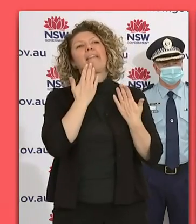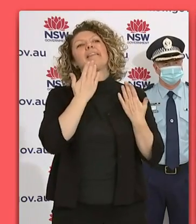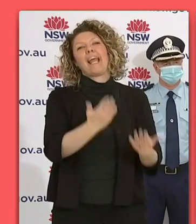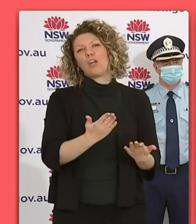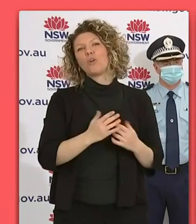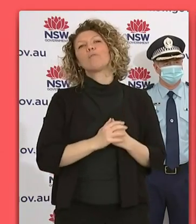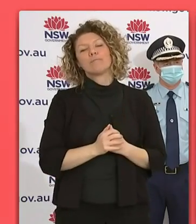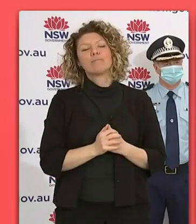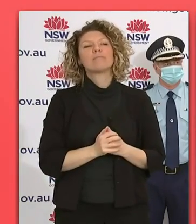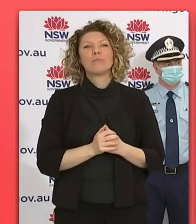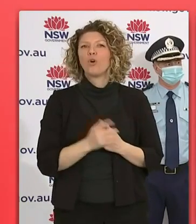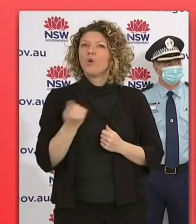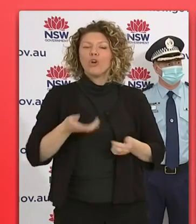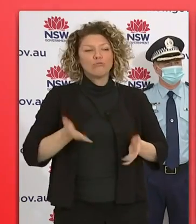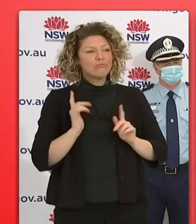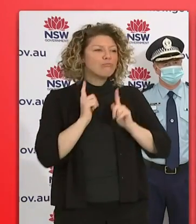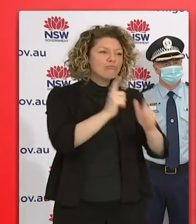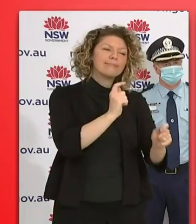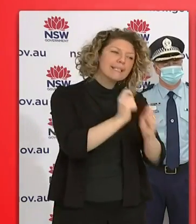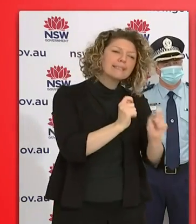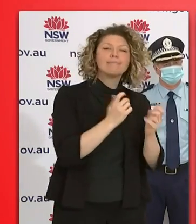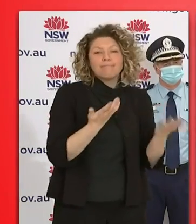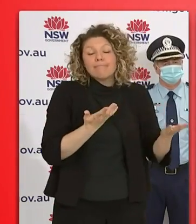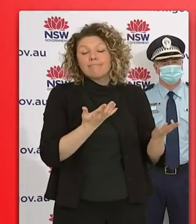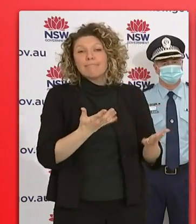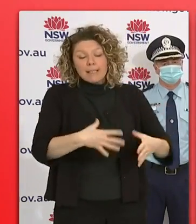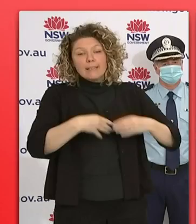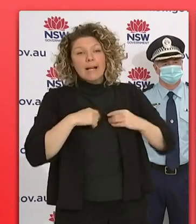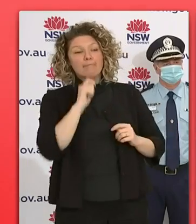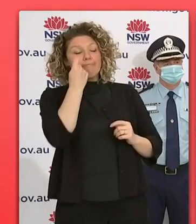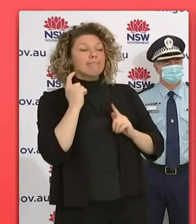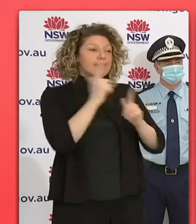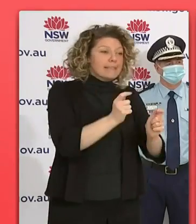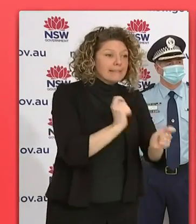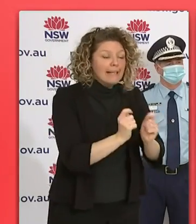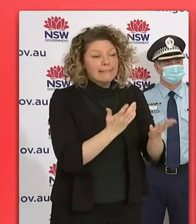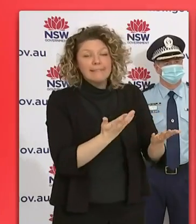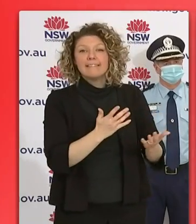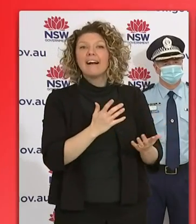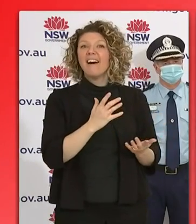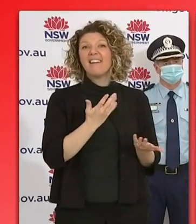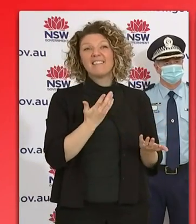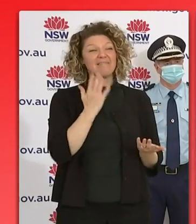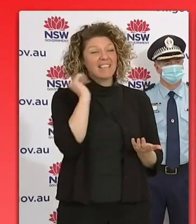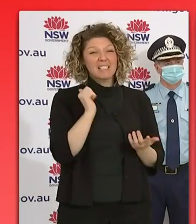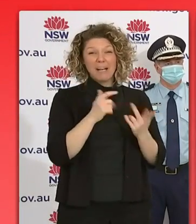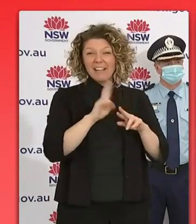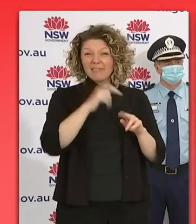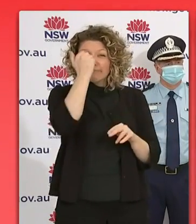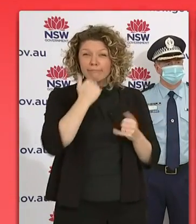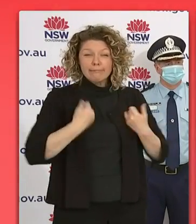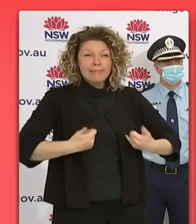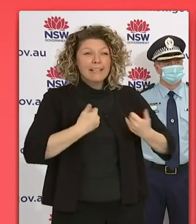the community for coming out to get tested. And again, an all-important reminder that even with the mildest of symptoms,